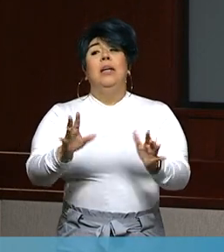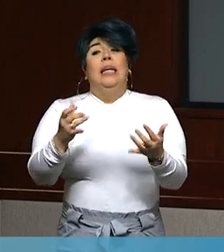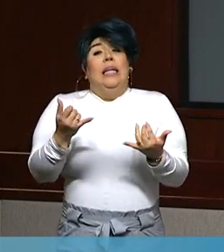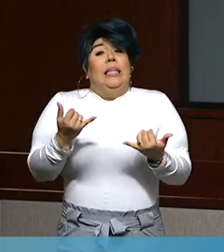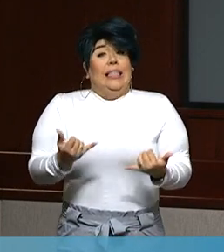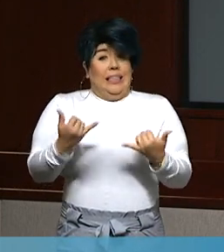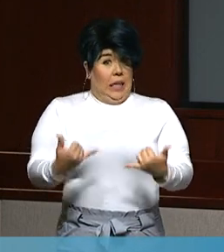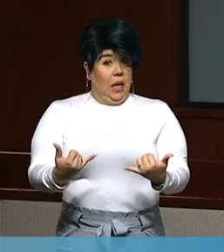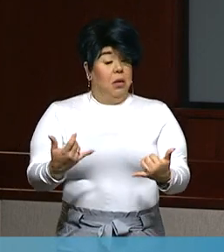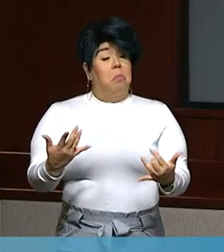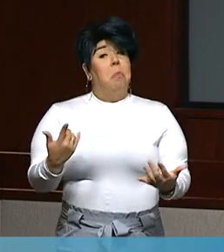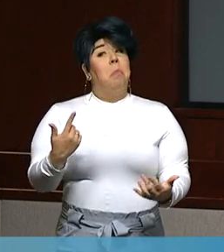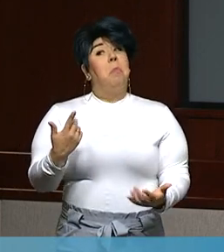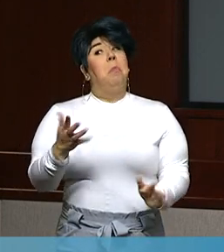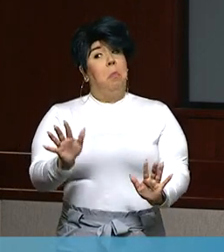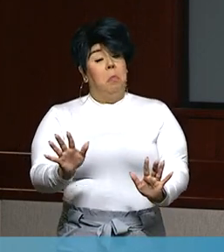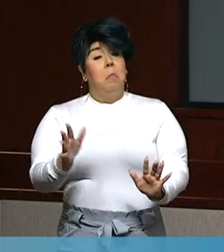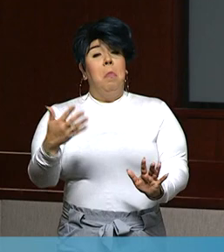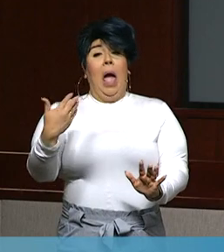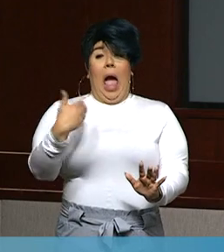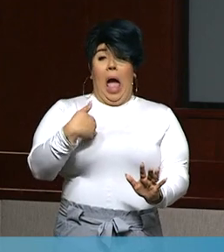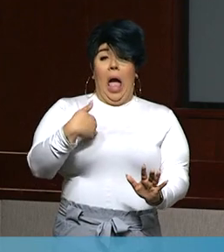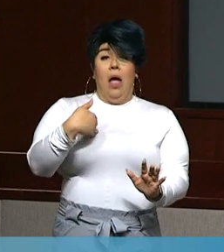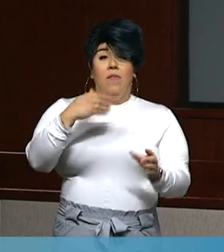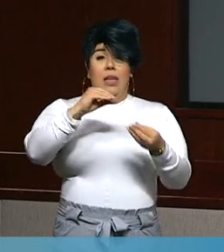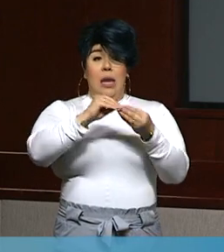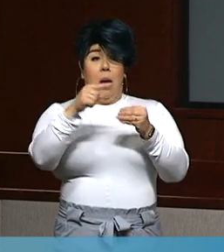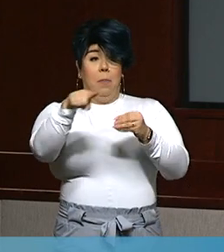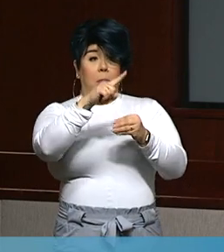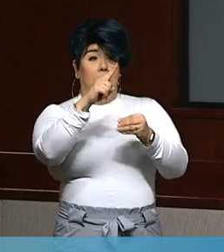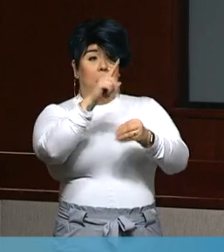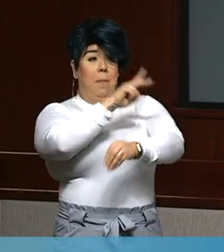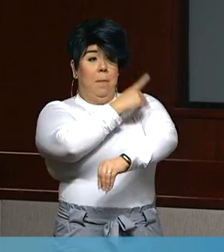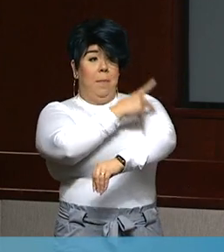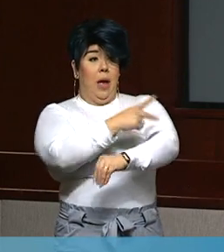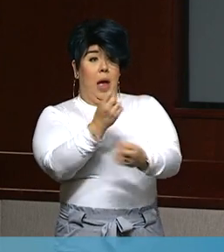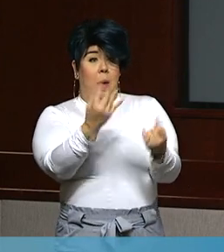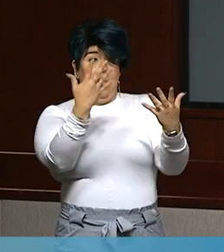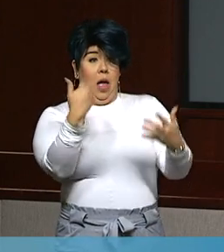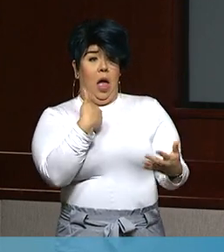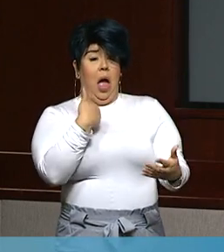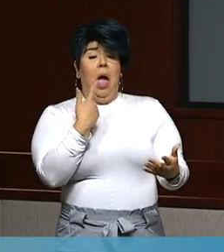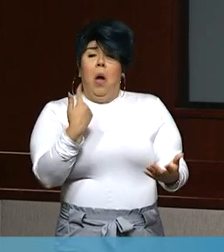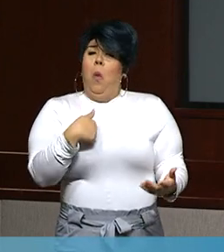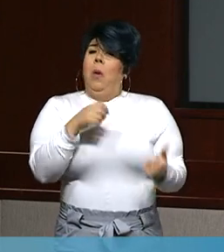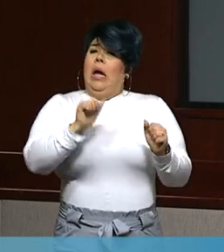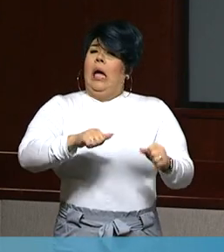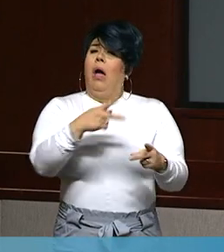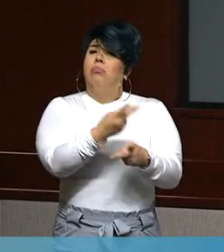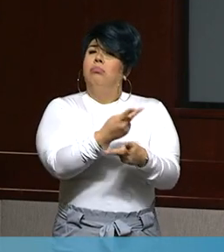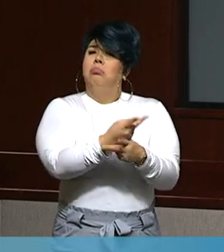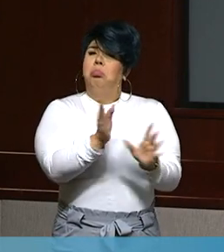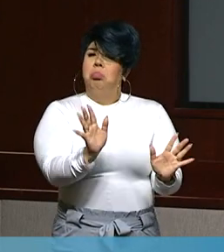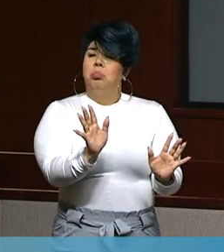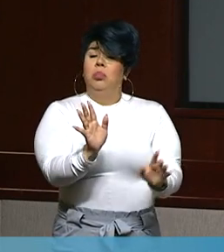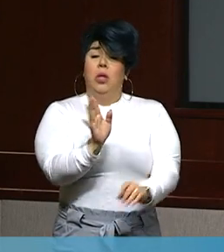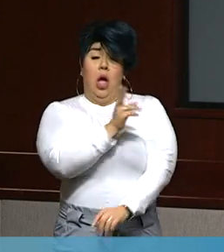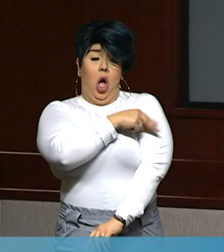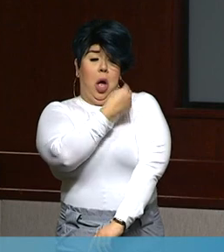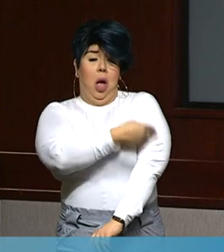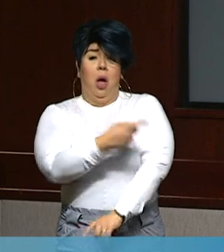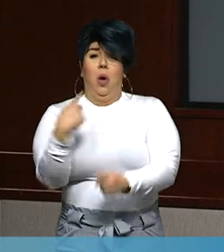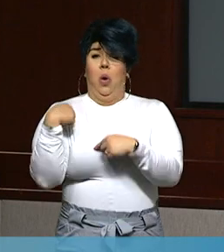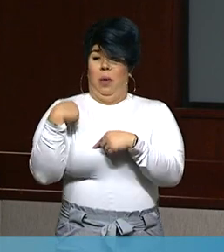handle the number of patients that we are seeing in our facilities. Hospitals have been preparing for this for a long time.